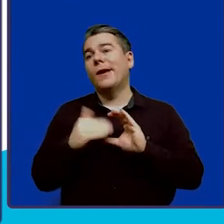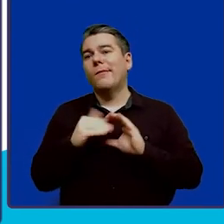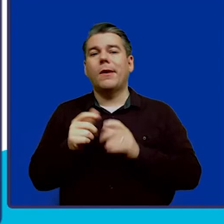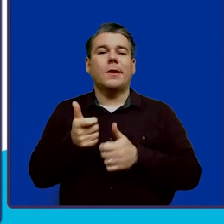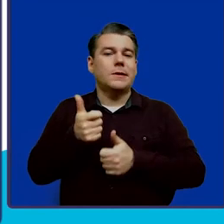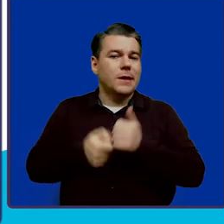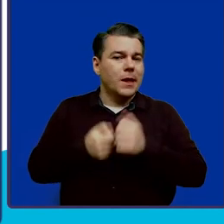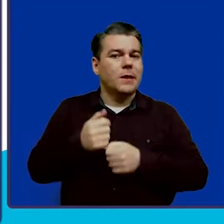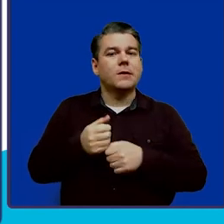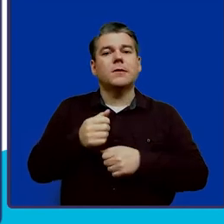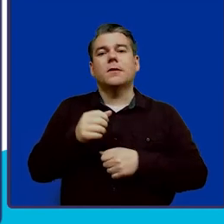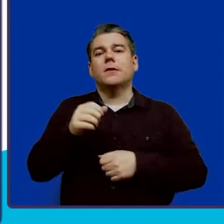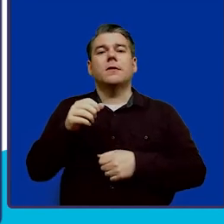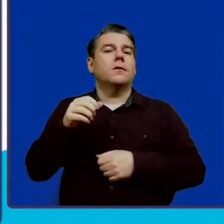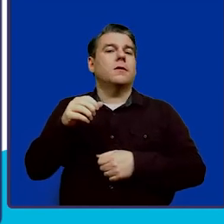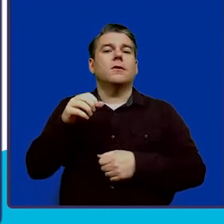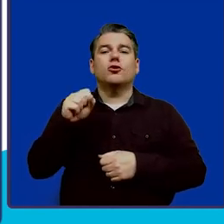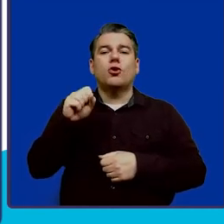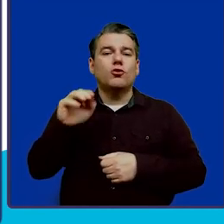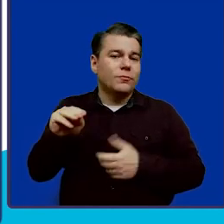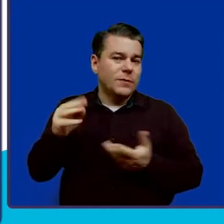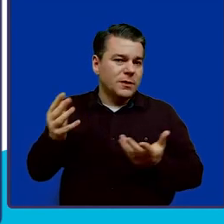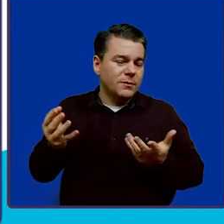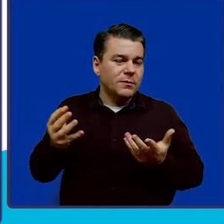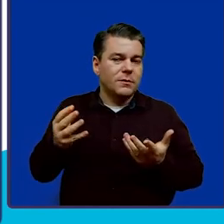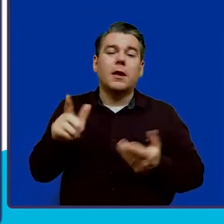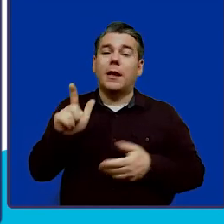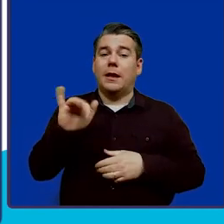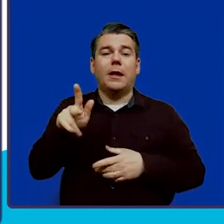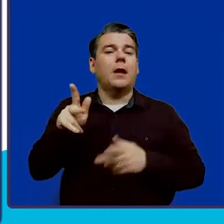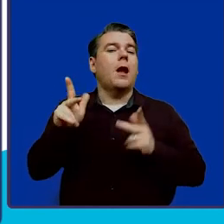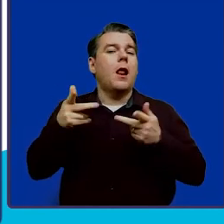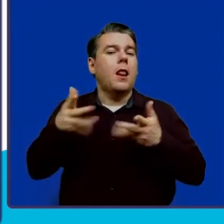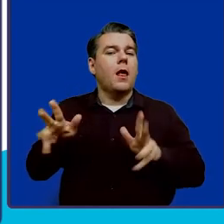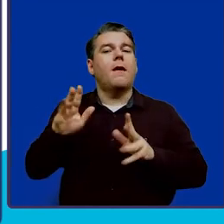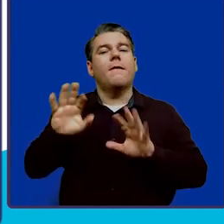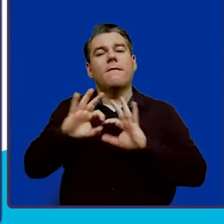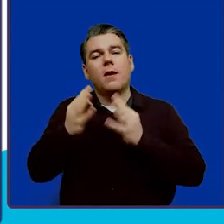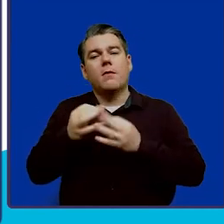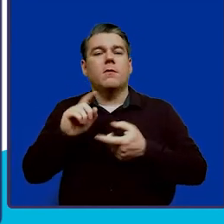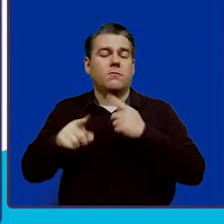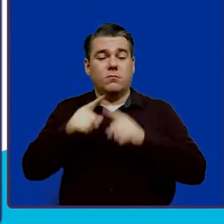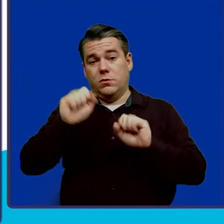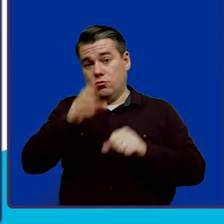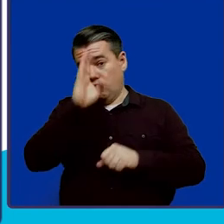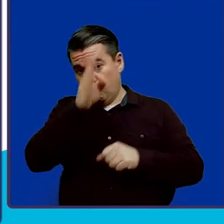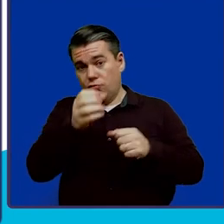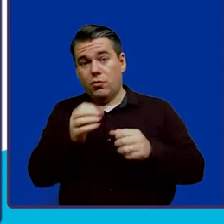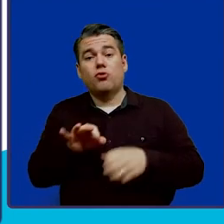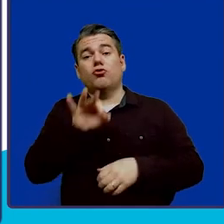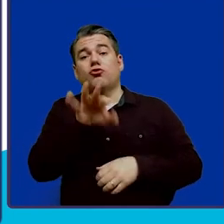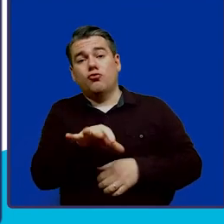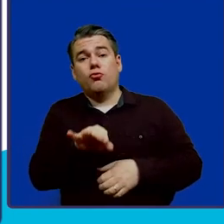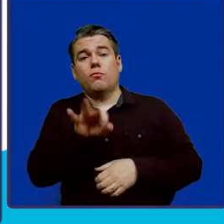text, or on social media. The link allows family members and friends to make a direct contribution into that individual